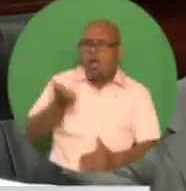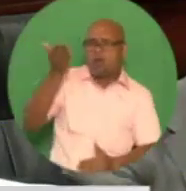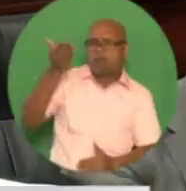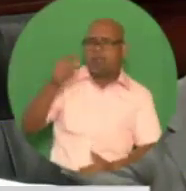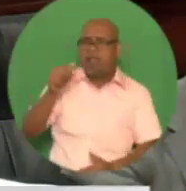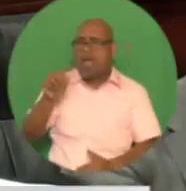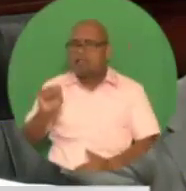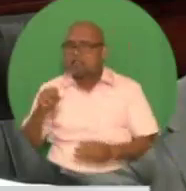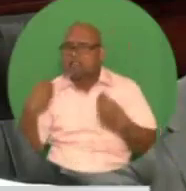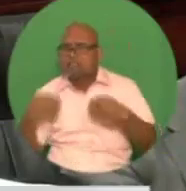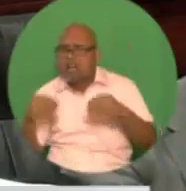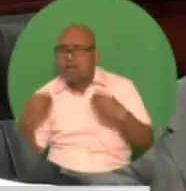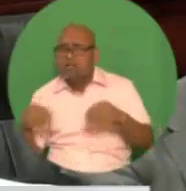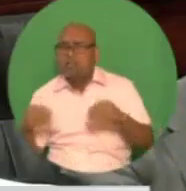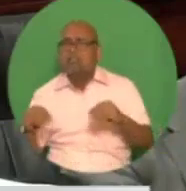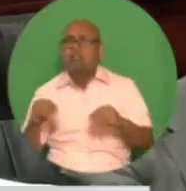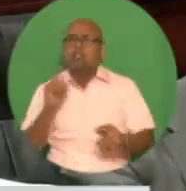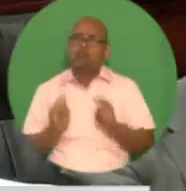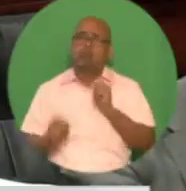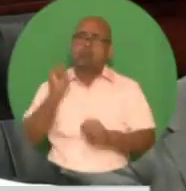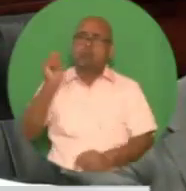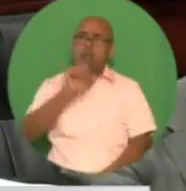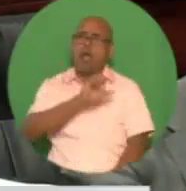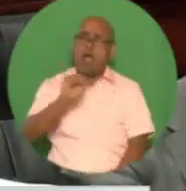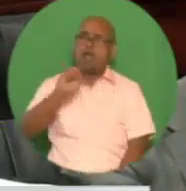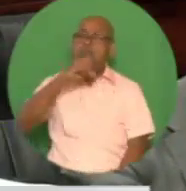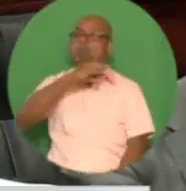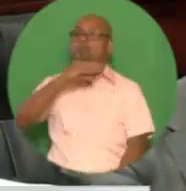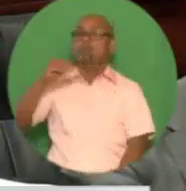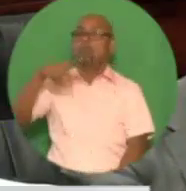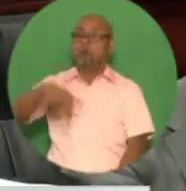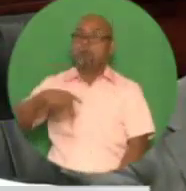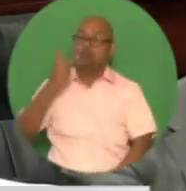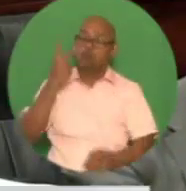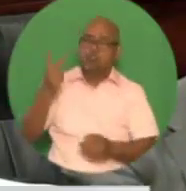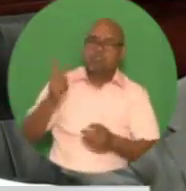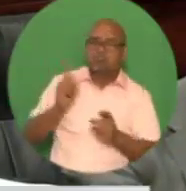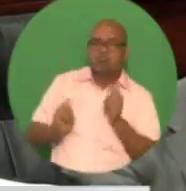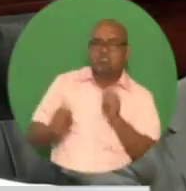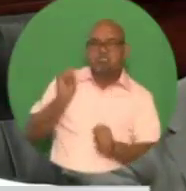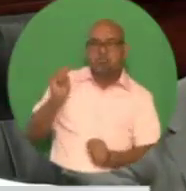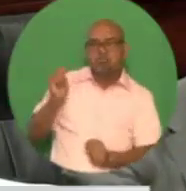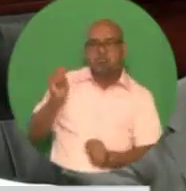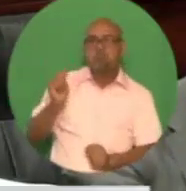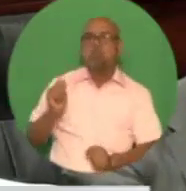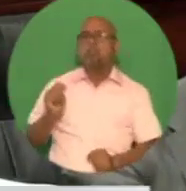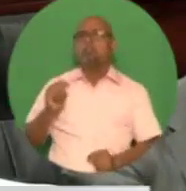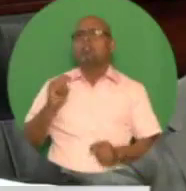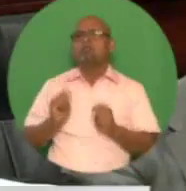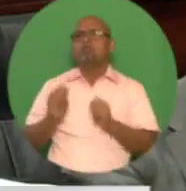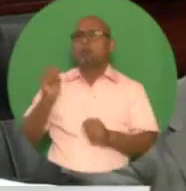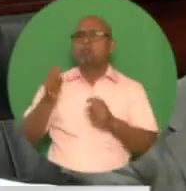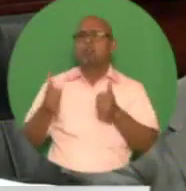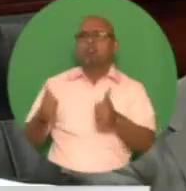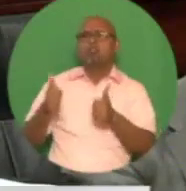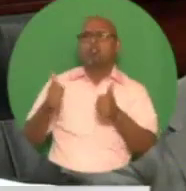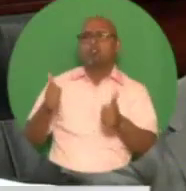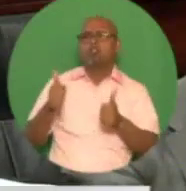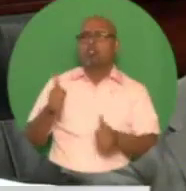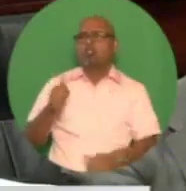reason, S&P Global Ratings affirmed its BBB-plus rating for Trinidad and Tobago,